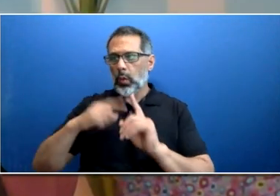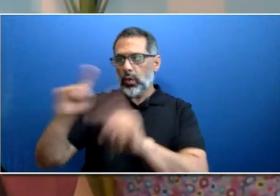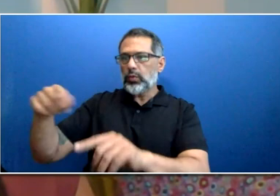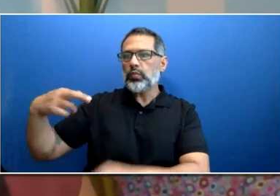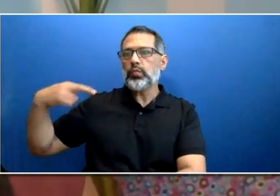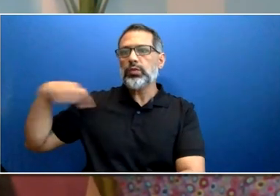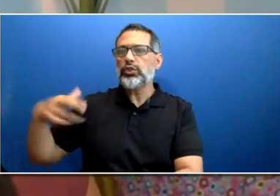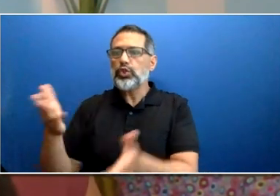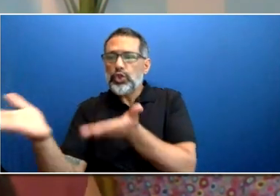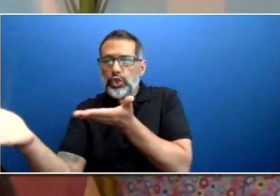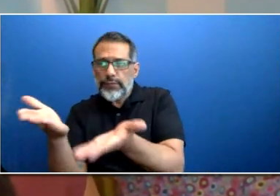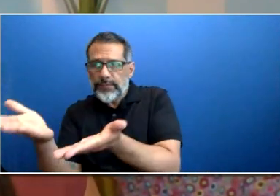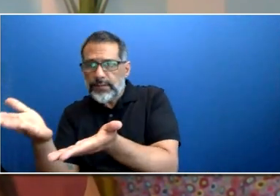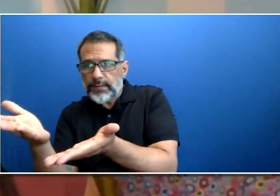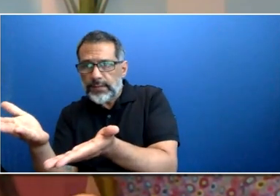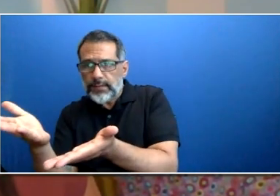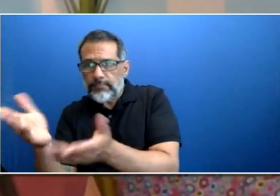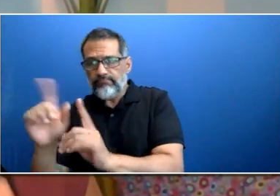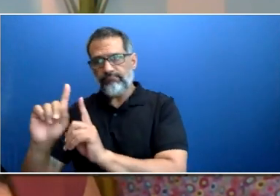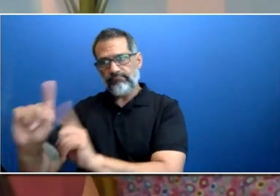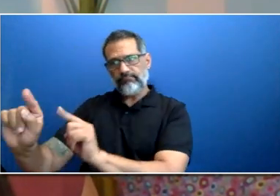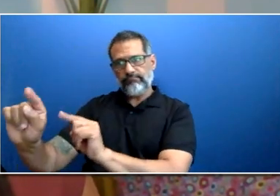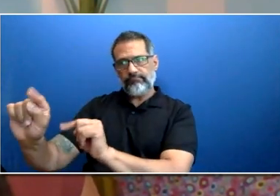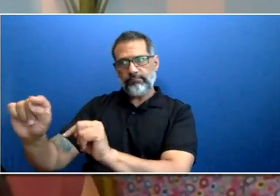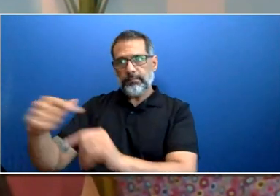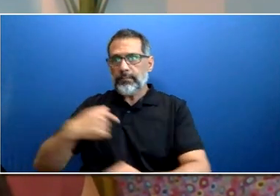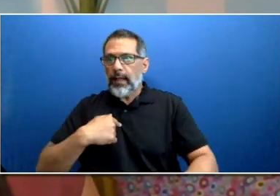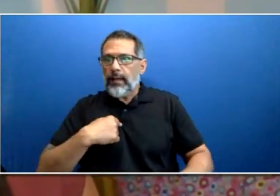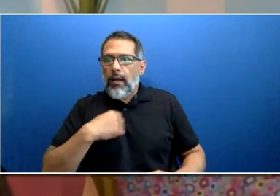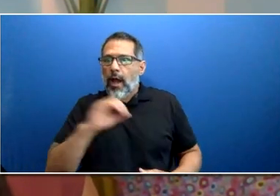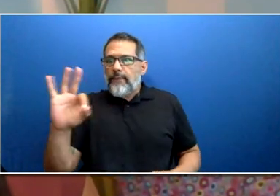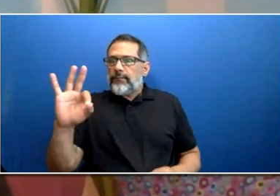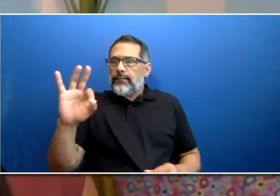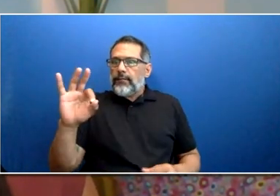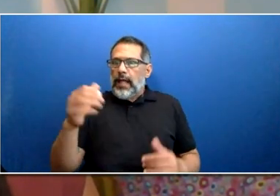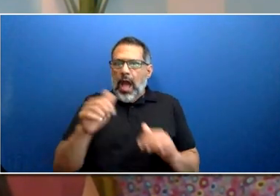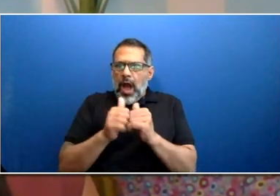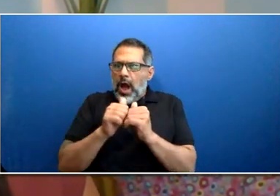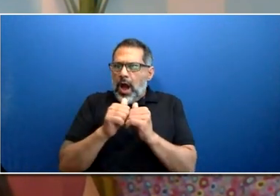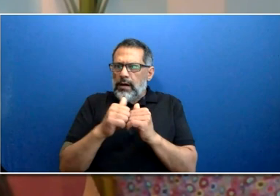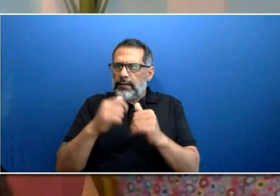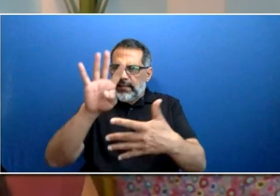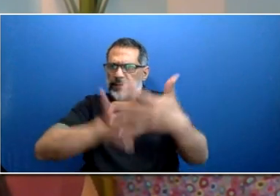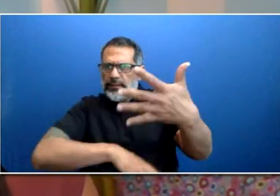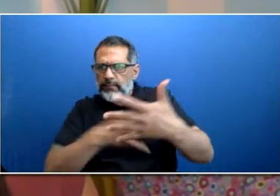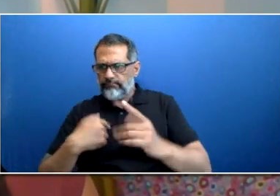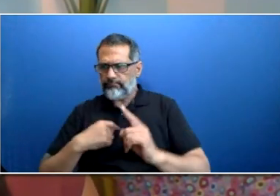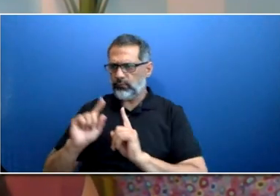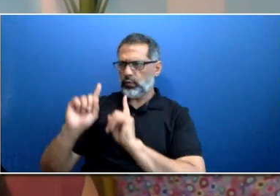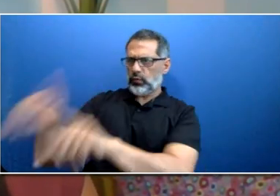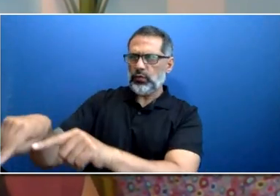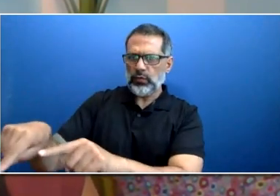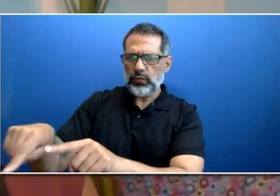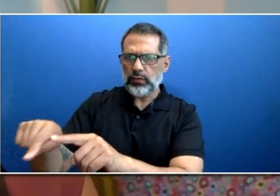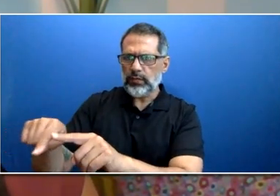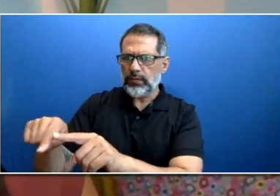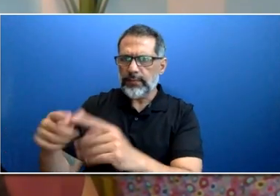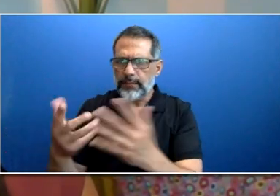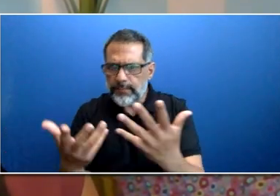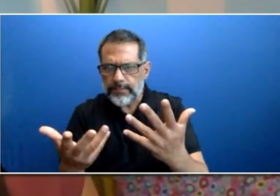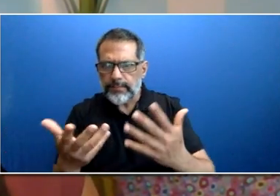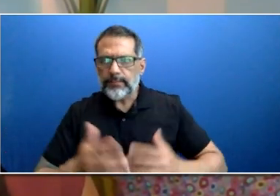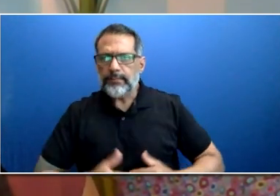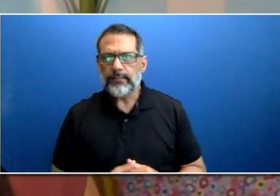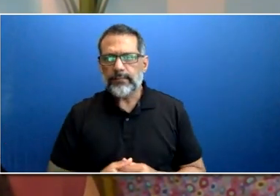Sure. Thanks. If you're a successful candidate, you'll be assigned to an employment services assistant in the talent management